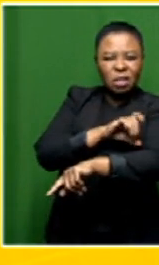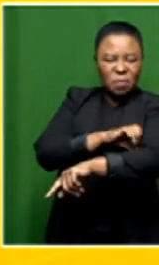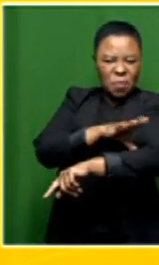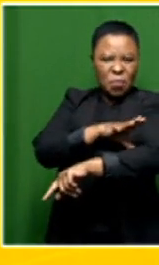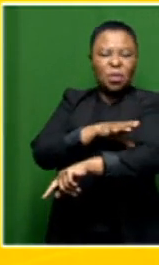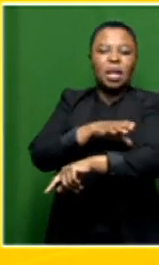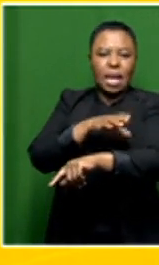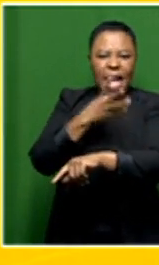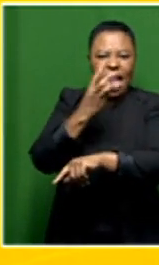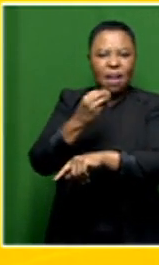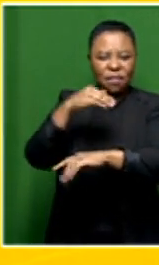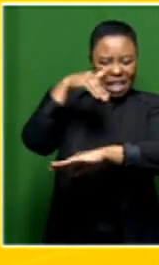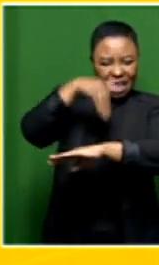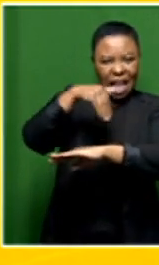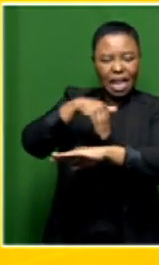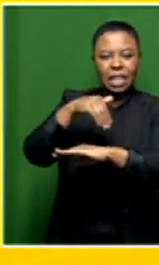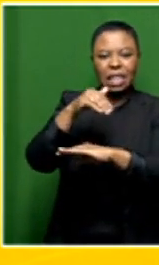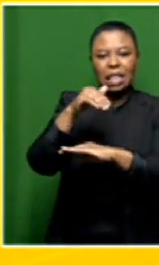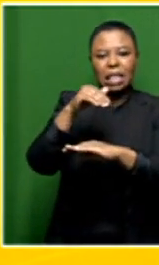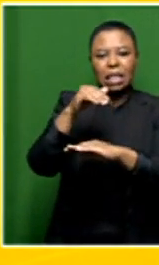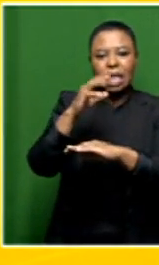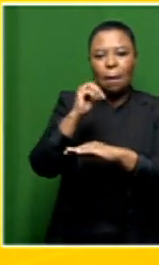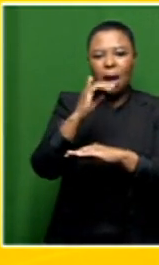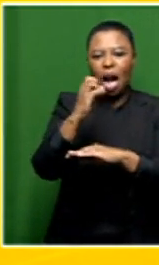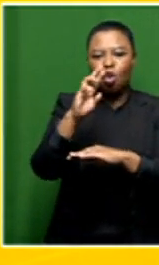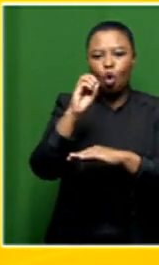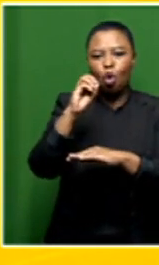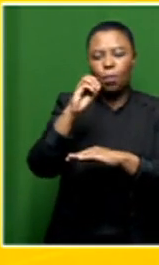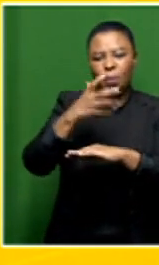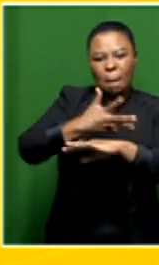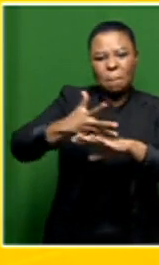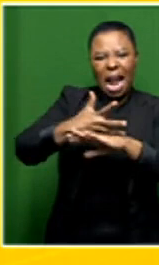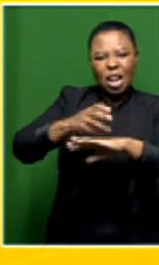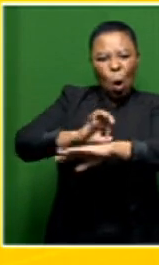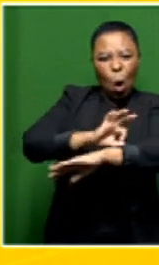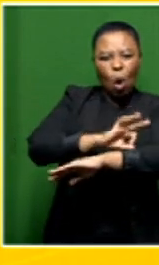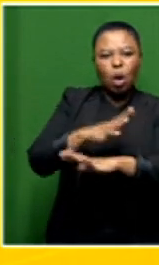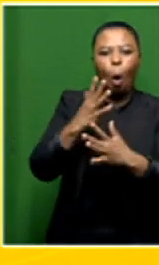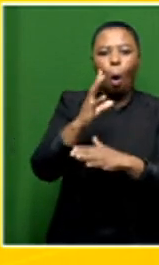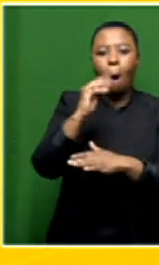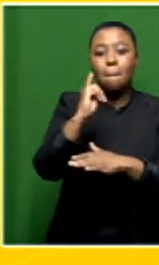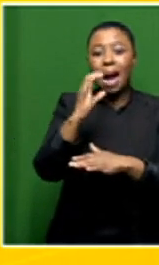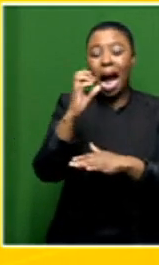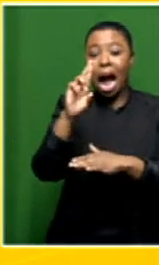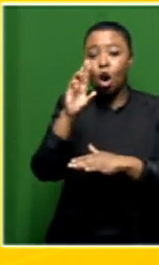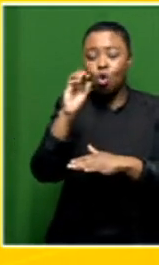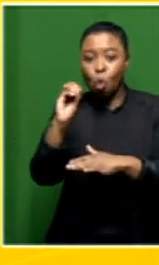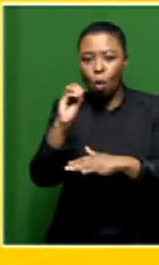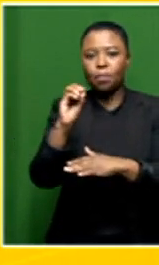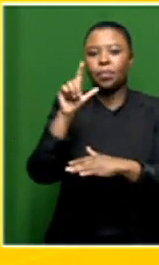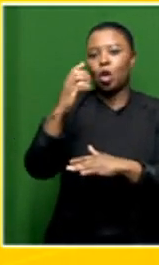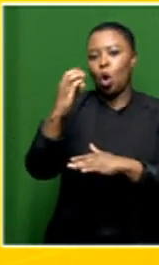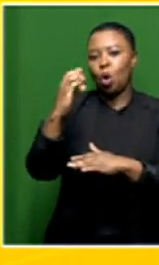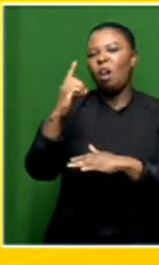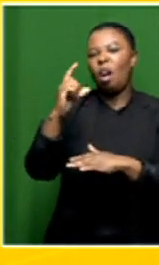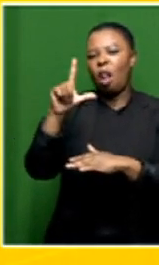trapped inside insoluble microscopic blood clots or microclots as the professor called them and